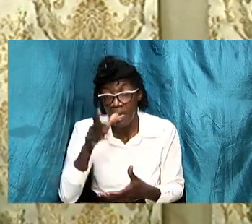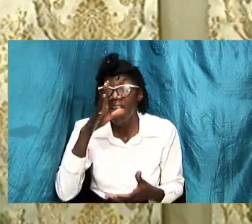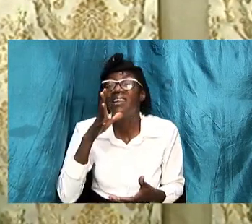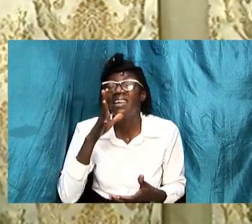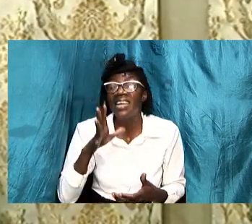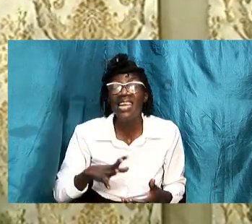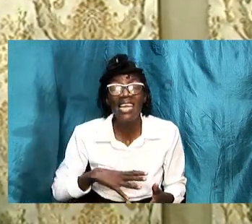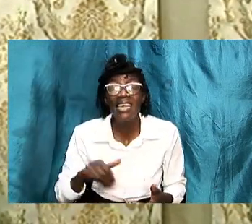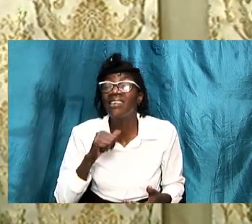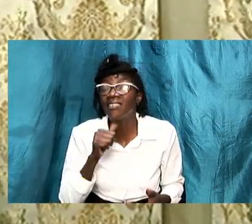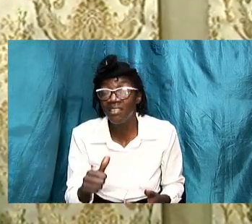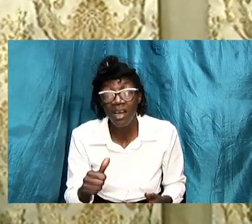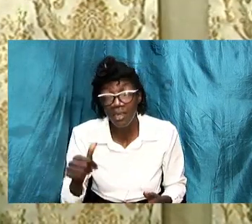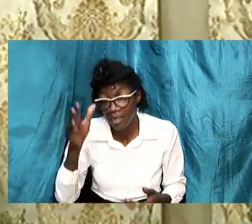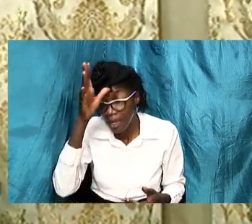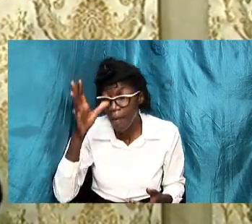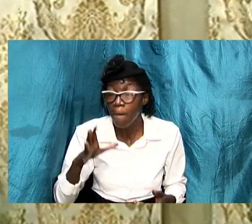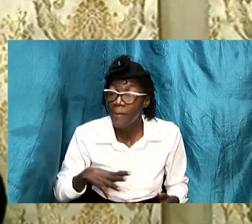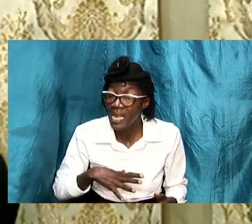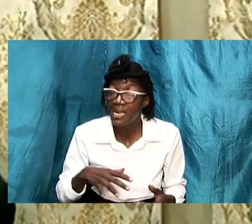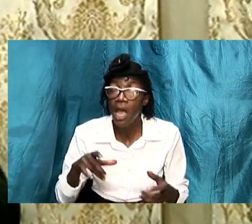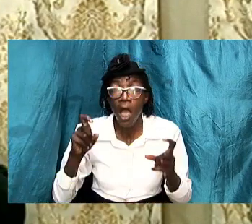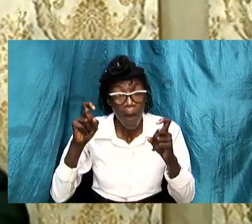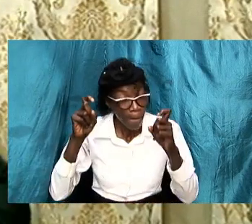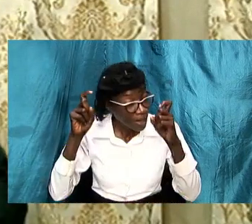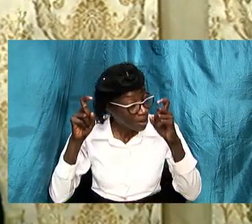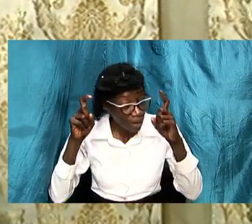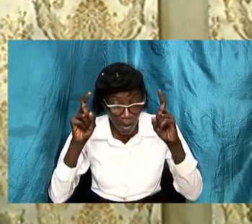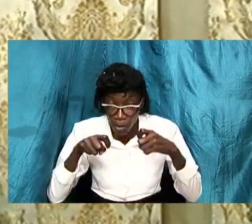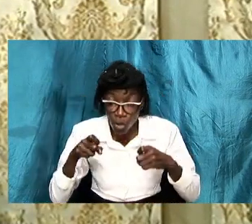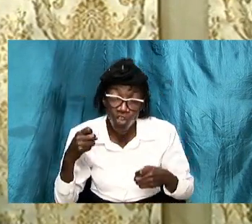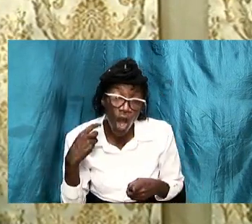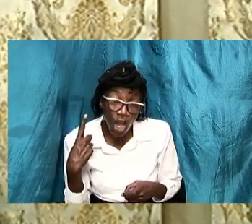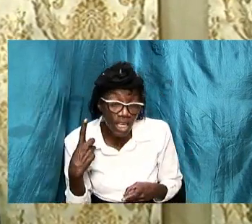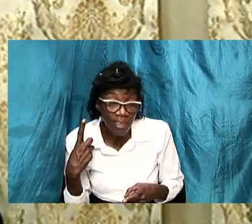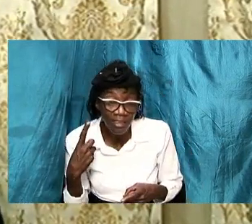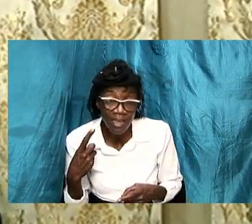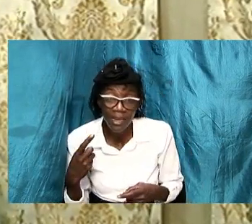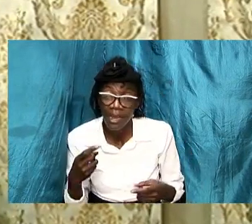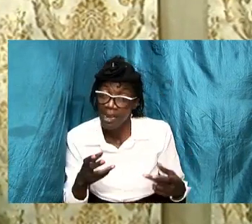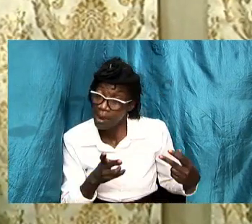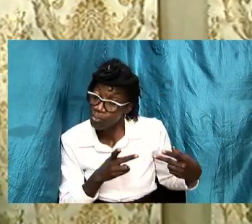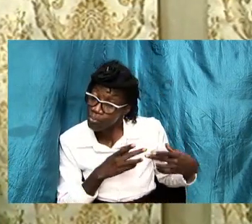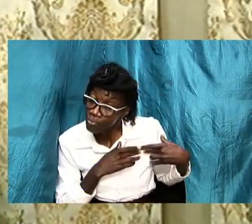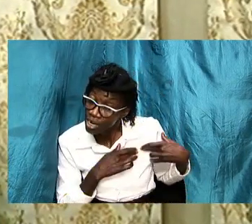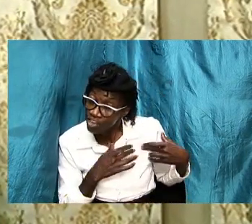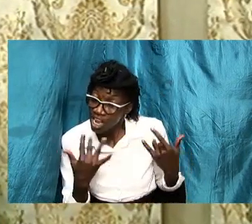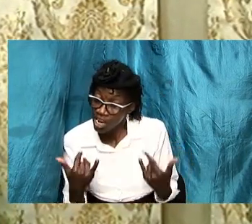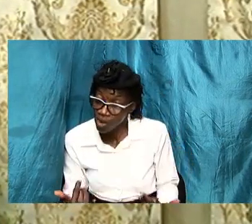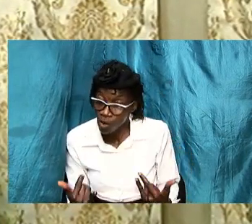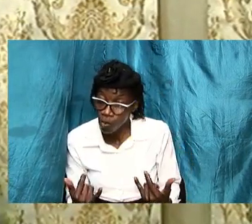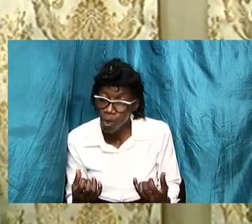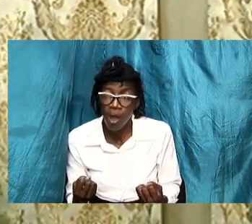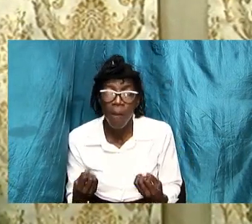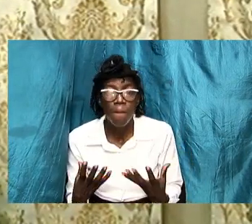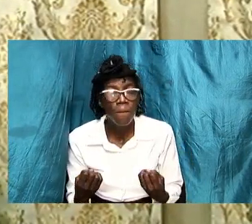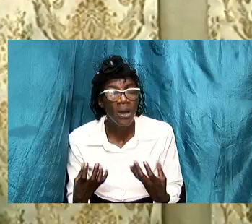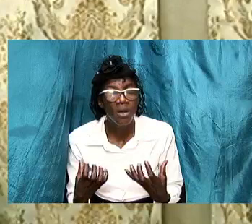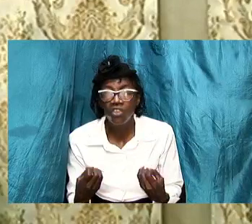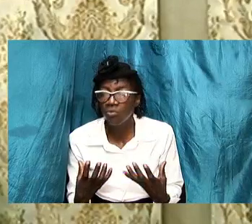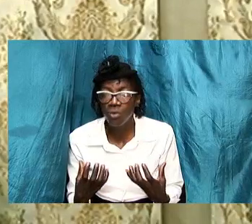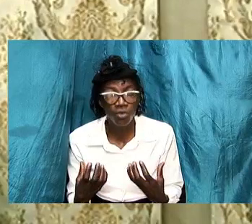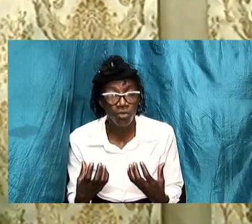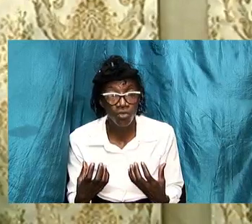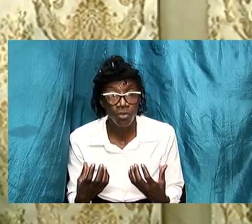appreciate that no it is important too many relationships